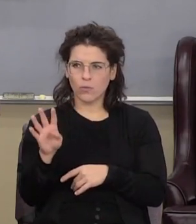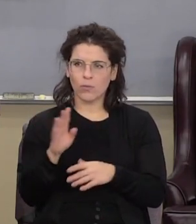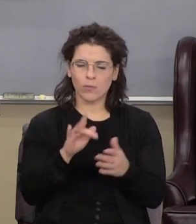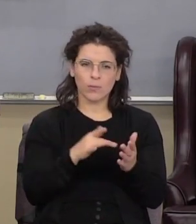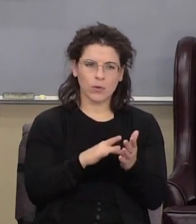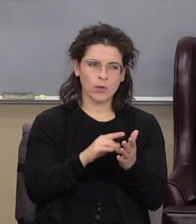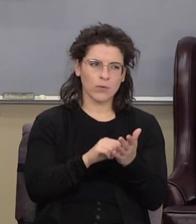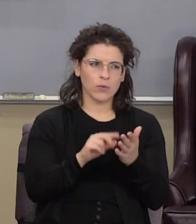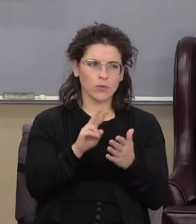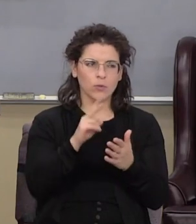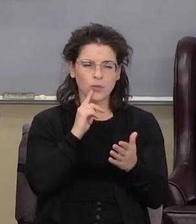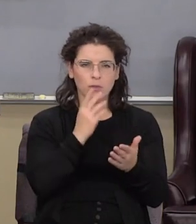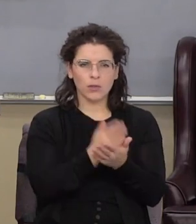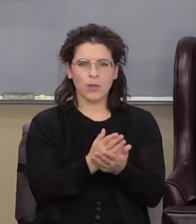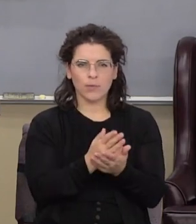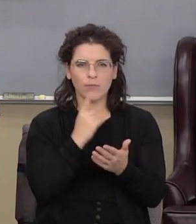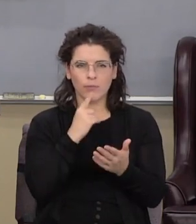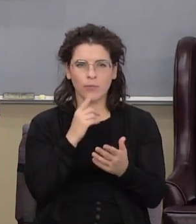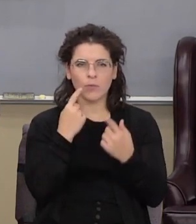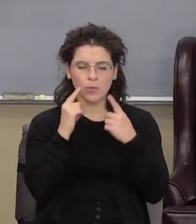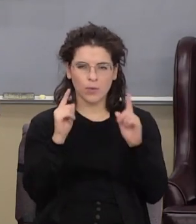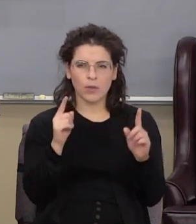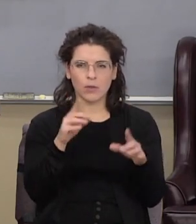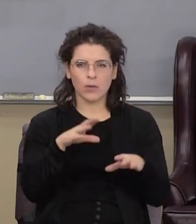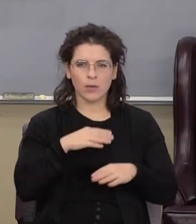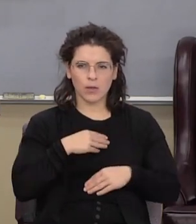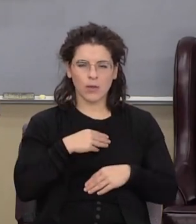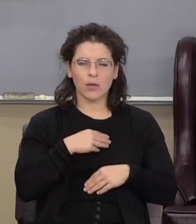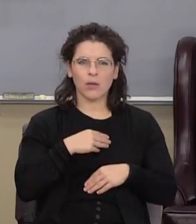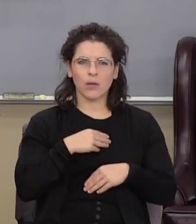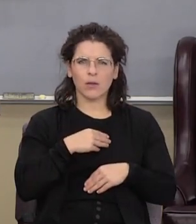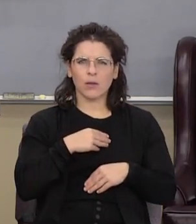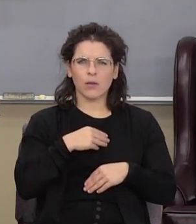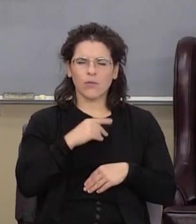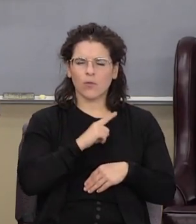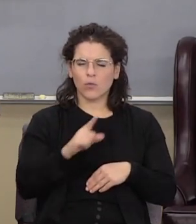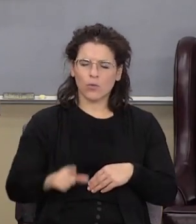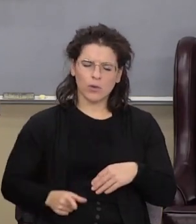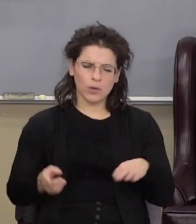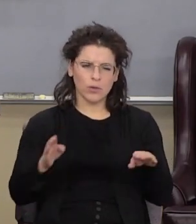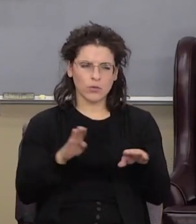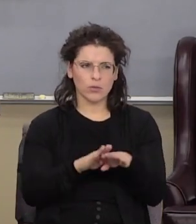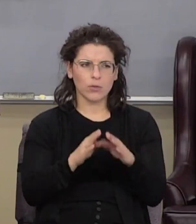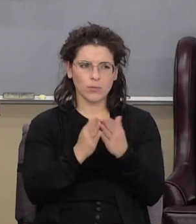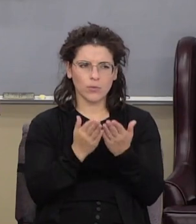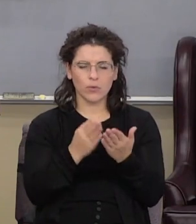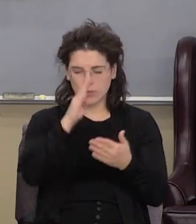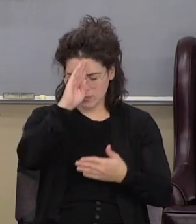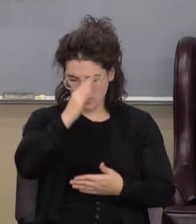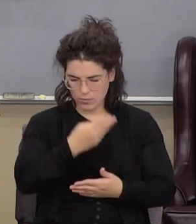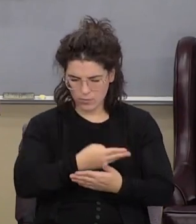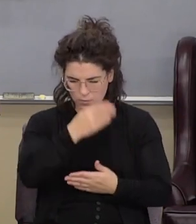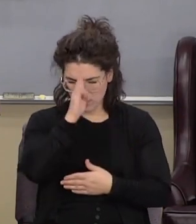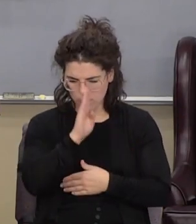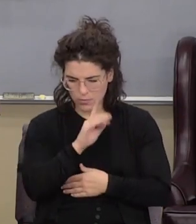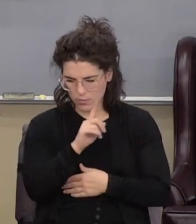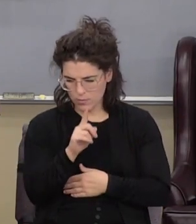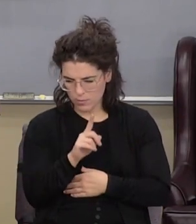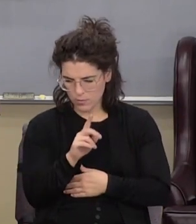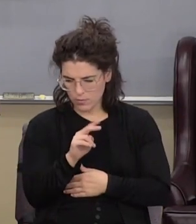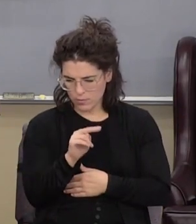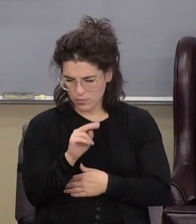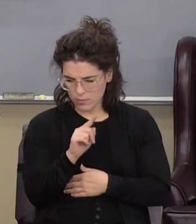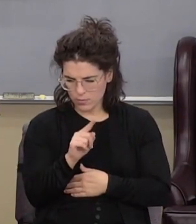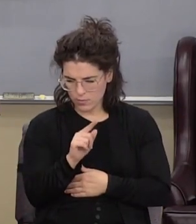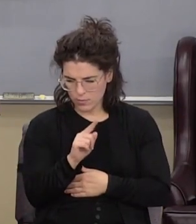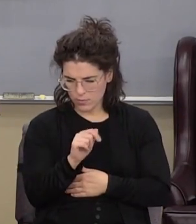of verse 2 he stops it says to proclaim the acceptable year of the Lord and he shut the book in the synagogue of Nazareth and he said this